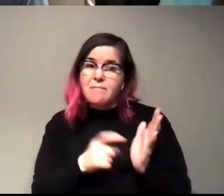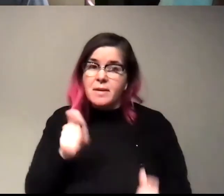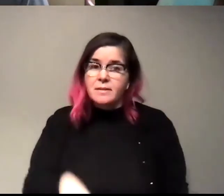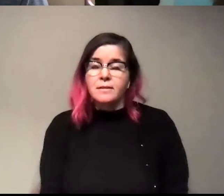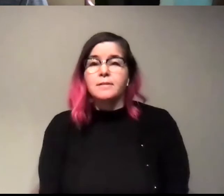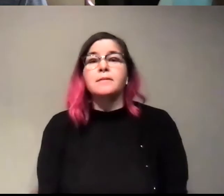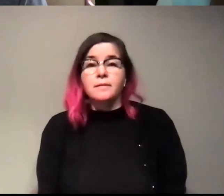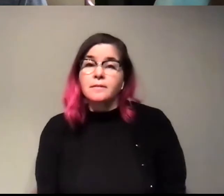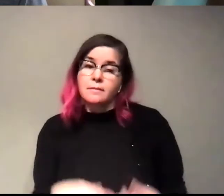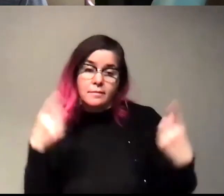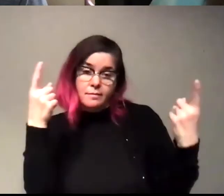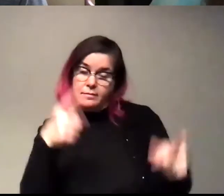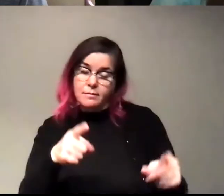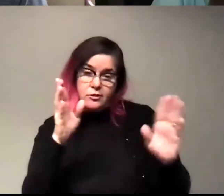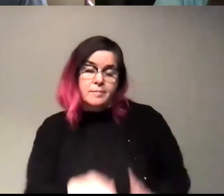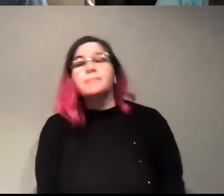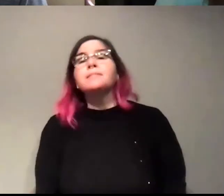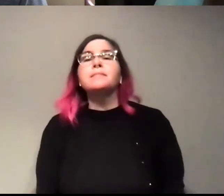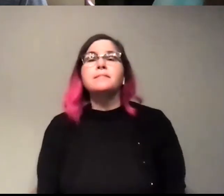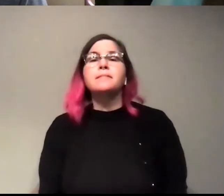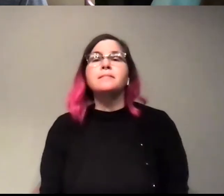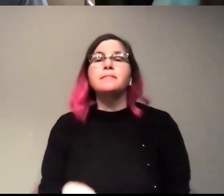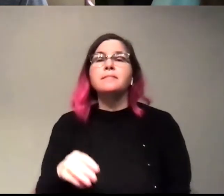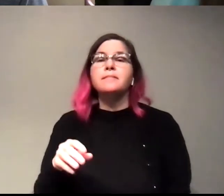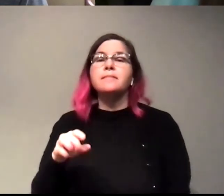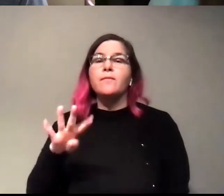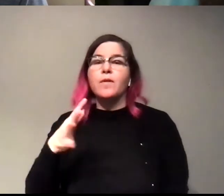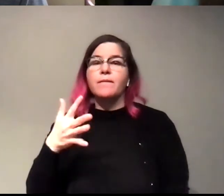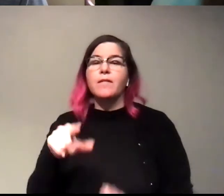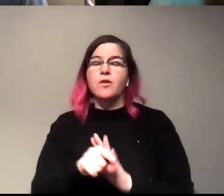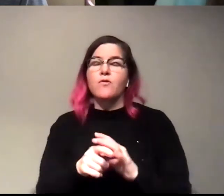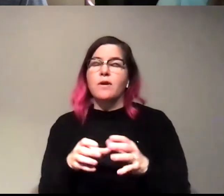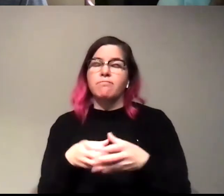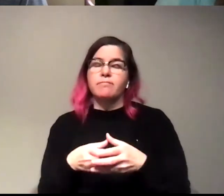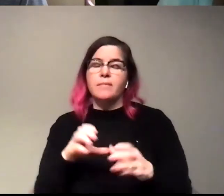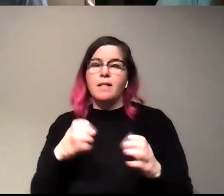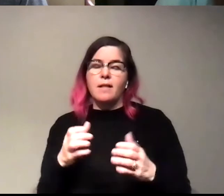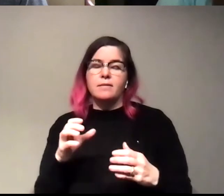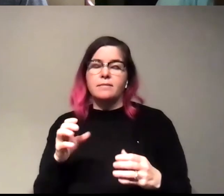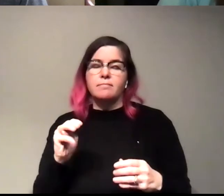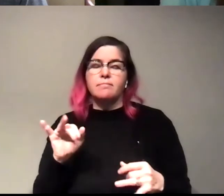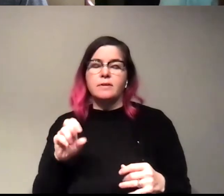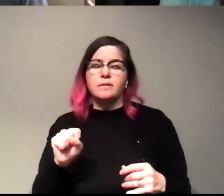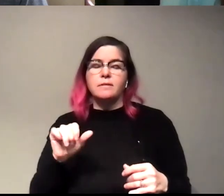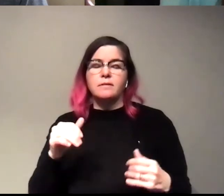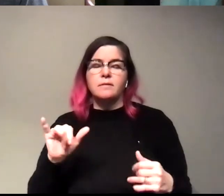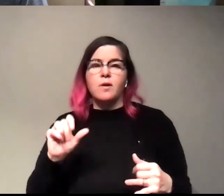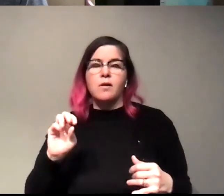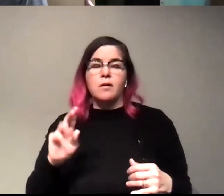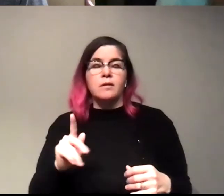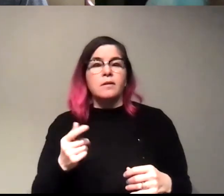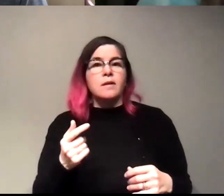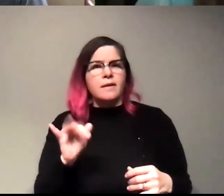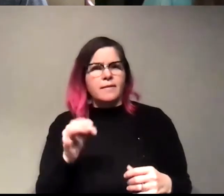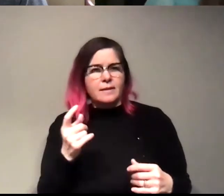Totally. Awesome. Um, Mrs. Young's fourth and fifth grade combo would like to know if someone wanted to go into your field, what would